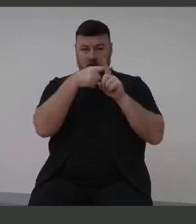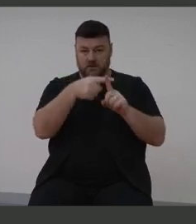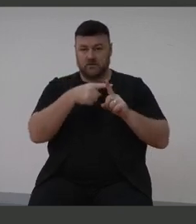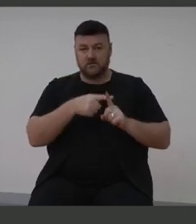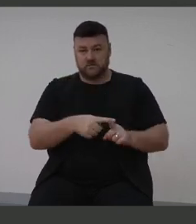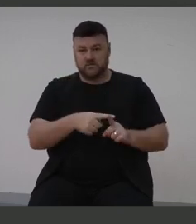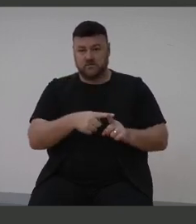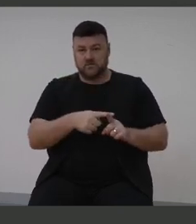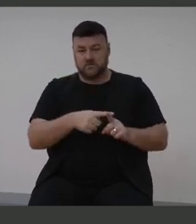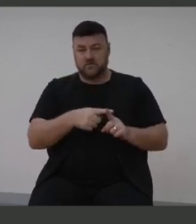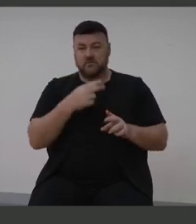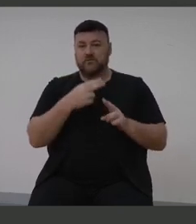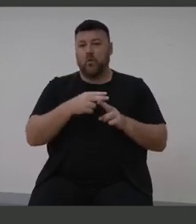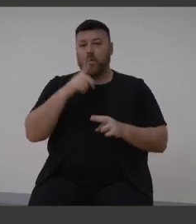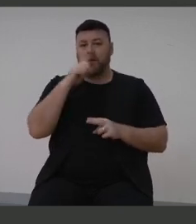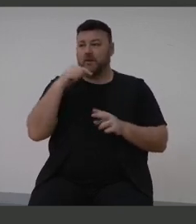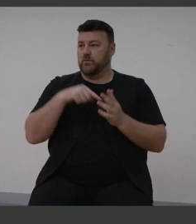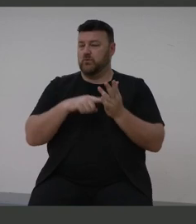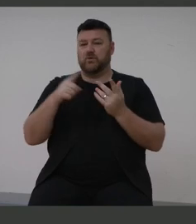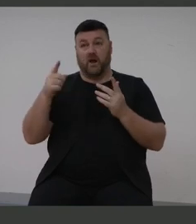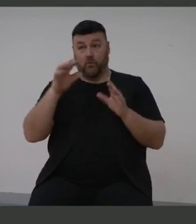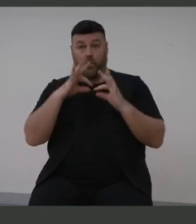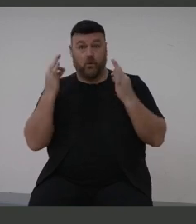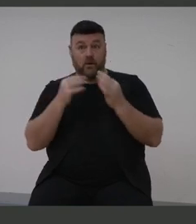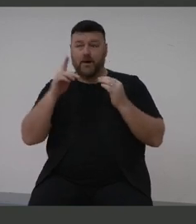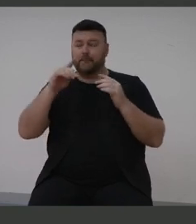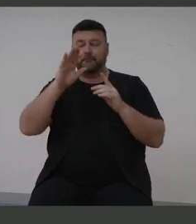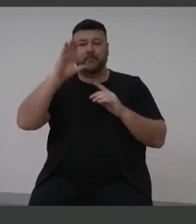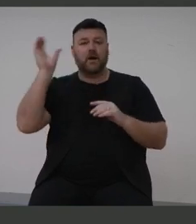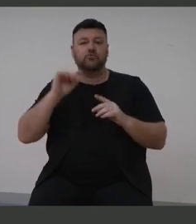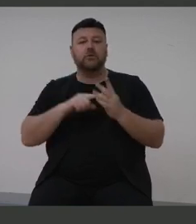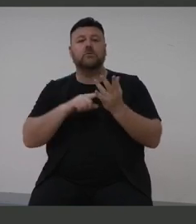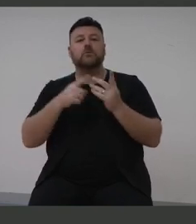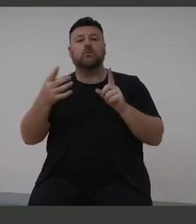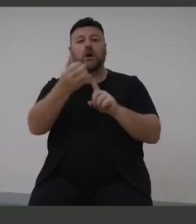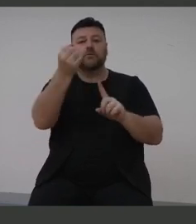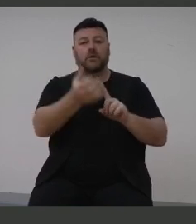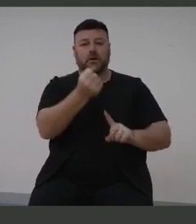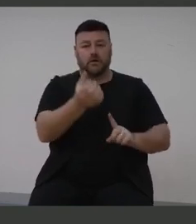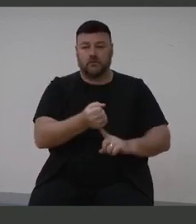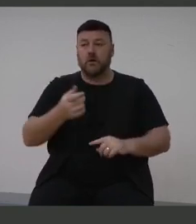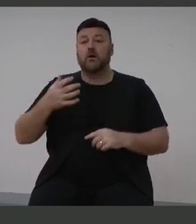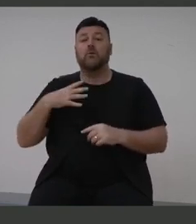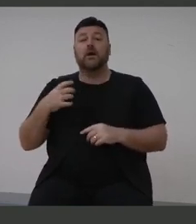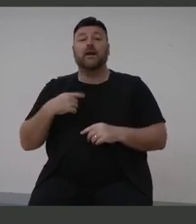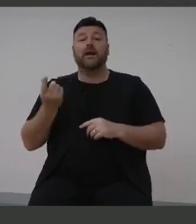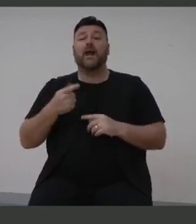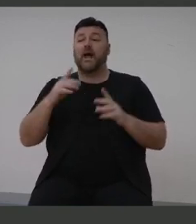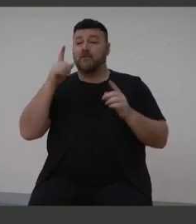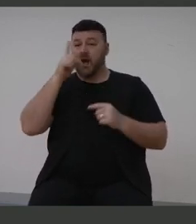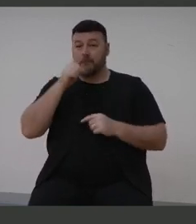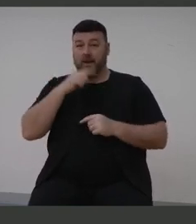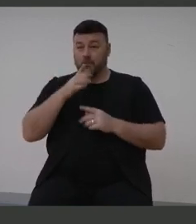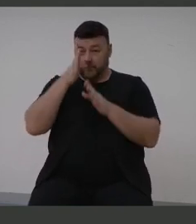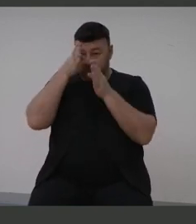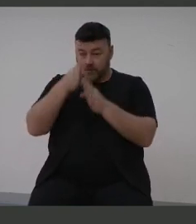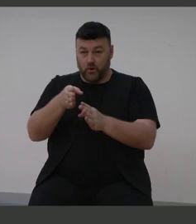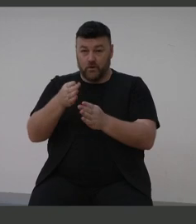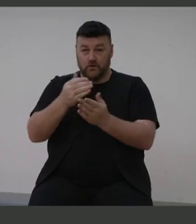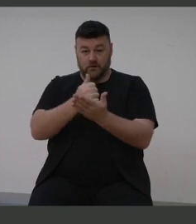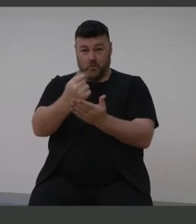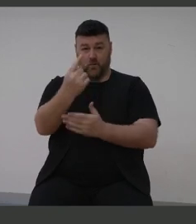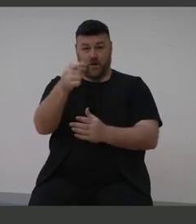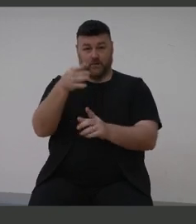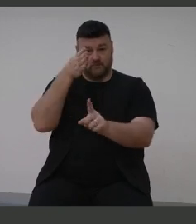meet. The key action is for all governments to integrate people-centred ear and hearing care into national health